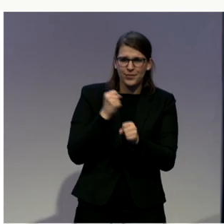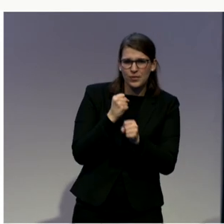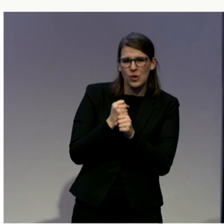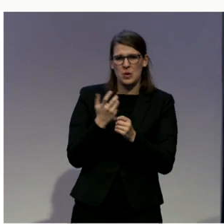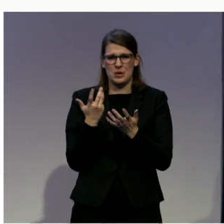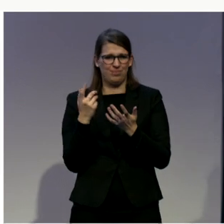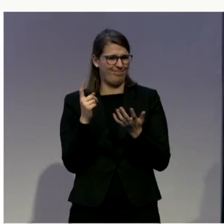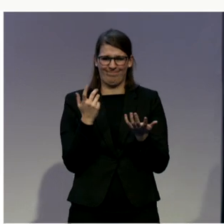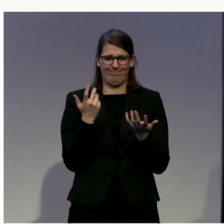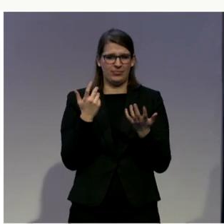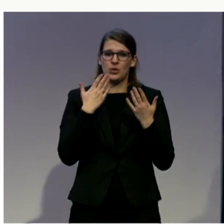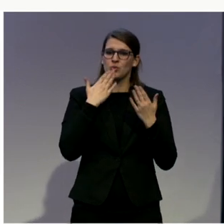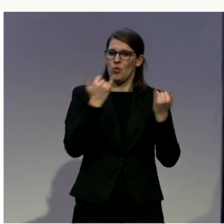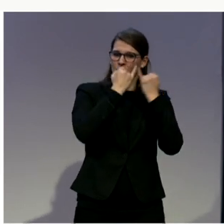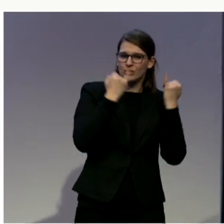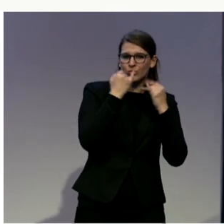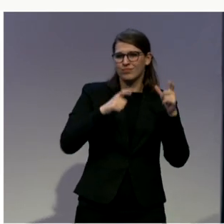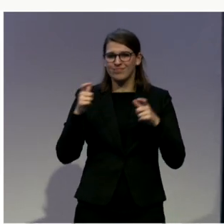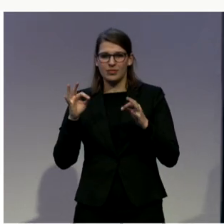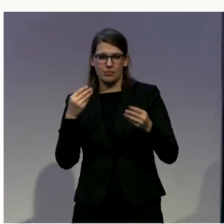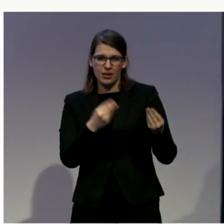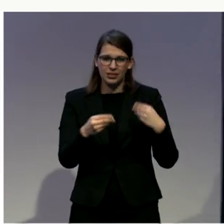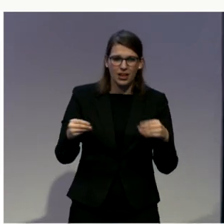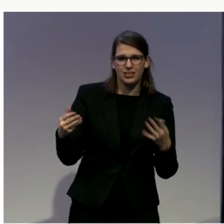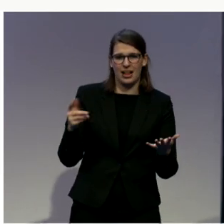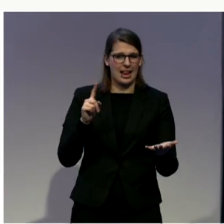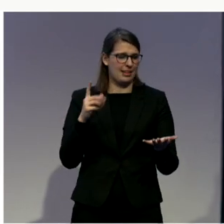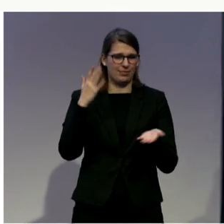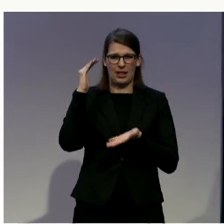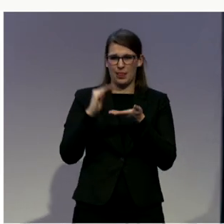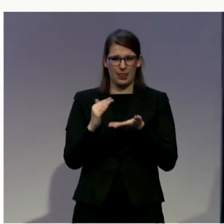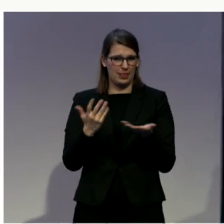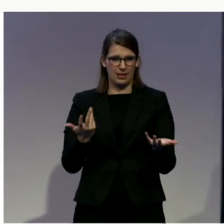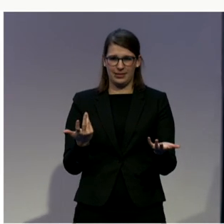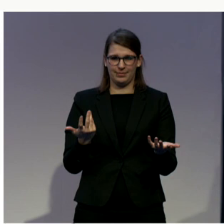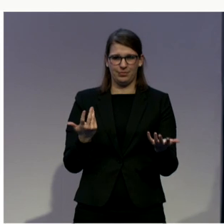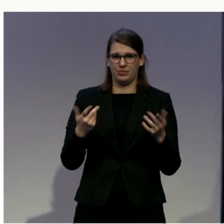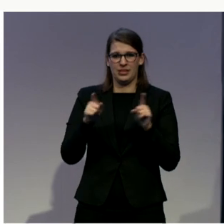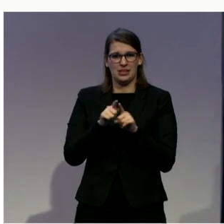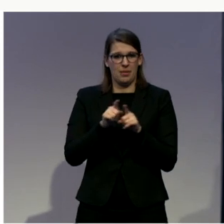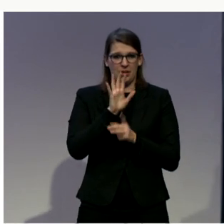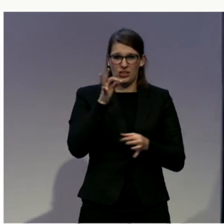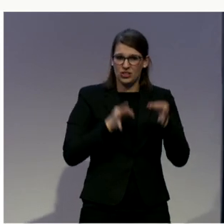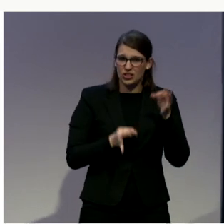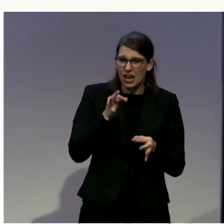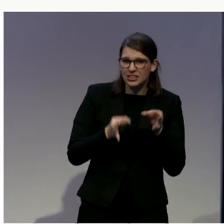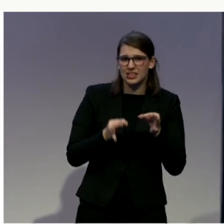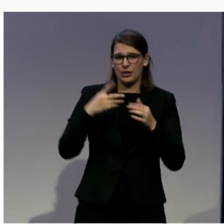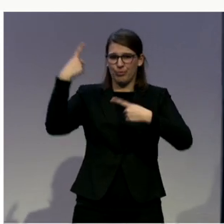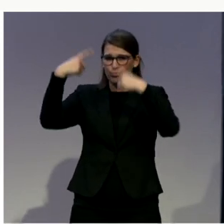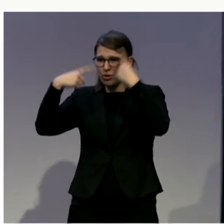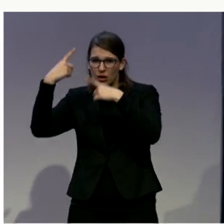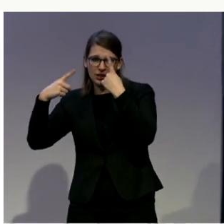poor legal frameworks, and very politicized justice systems, as well as